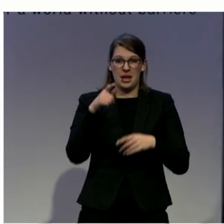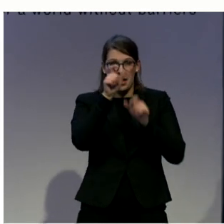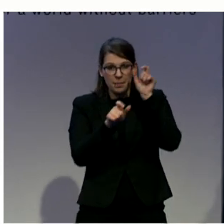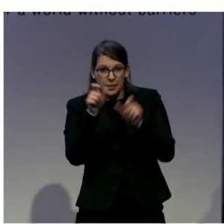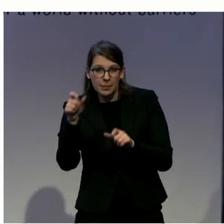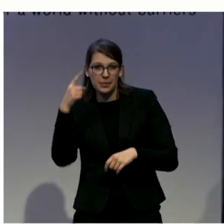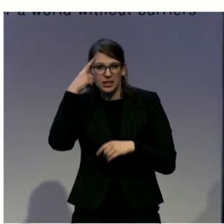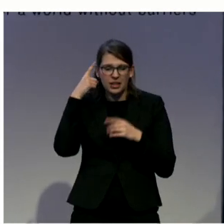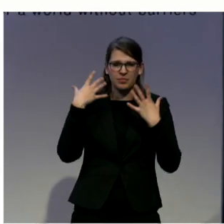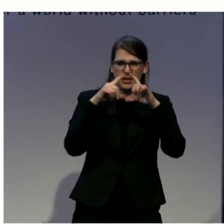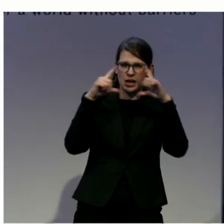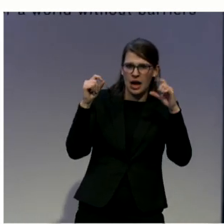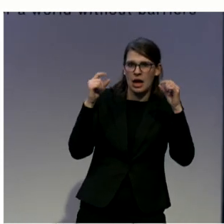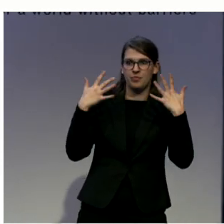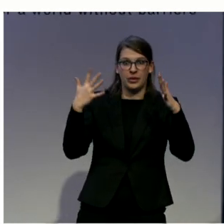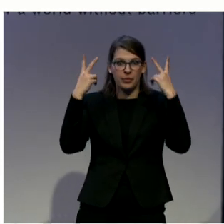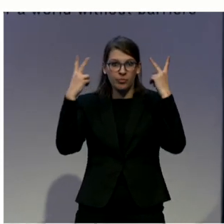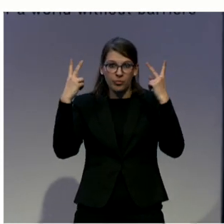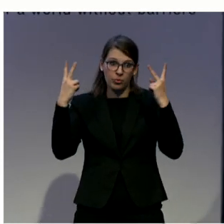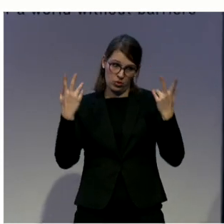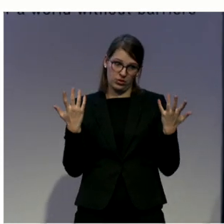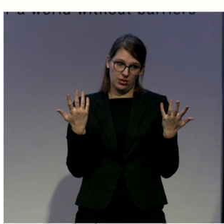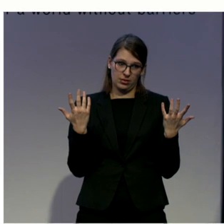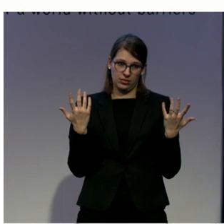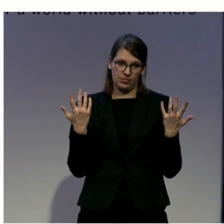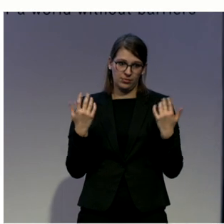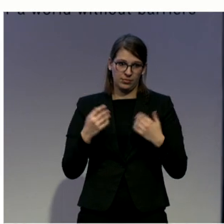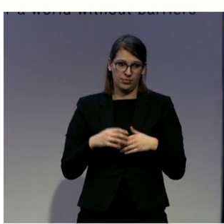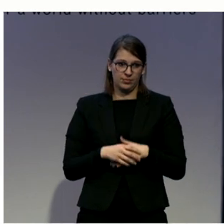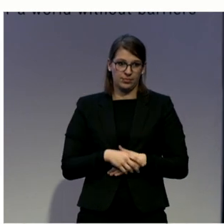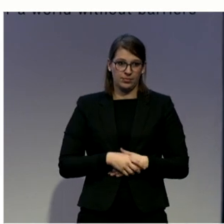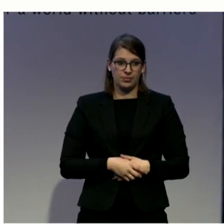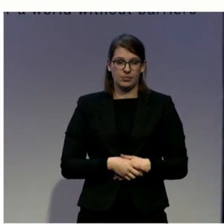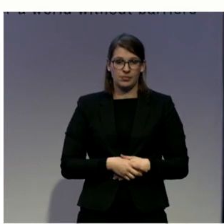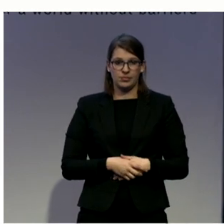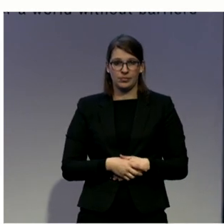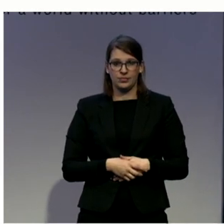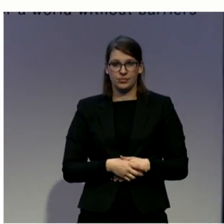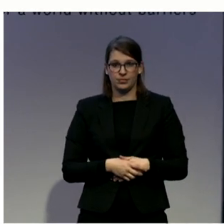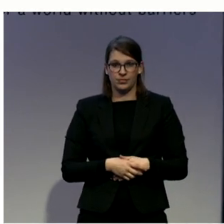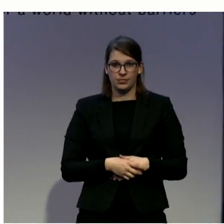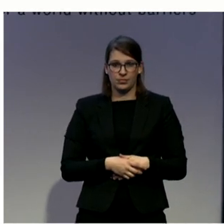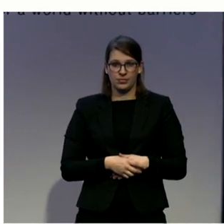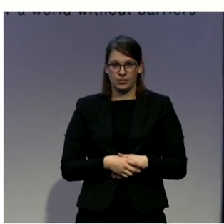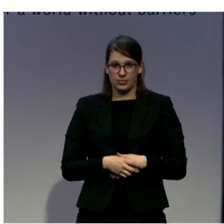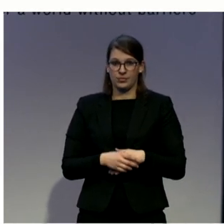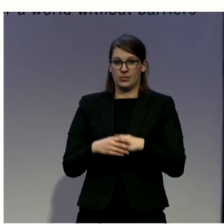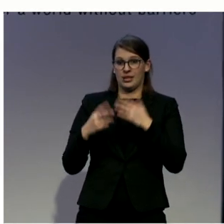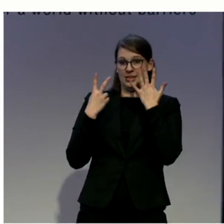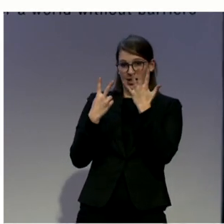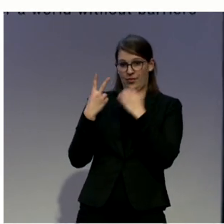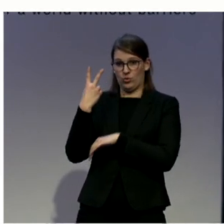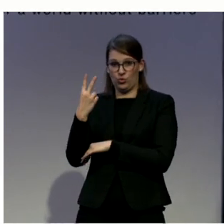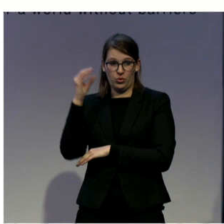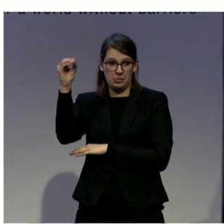they appreciate. And interestingly, 72% of our cardholders have used their